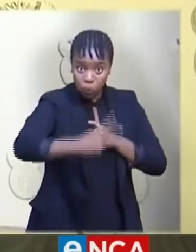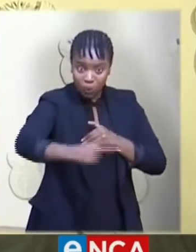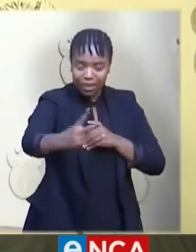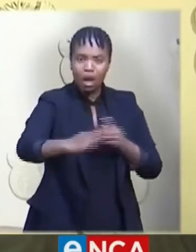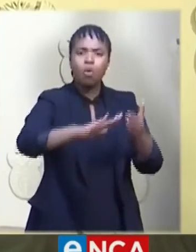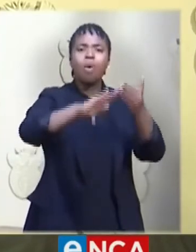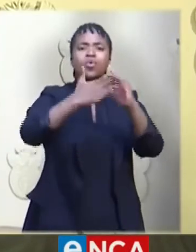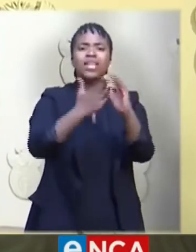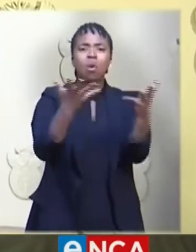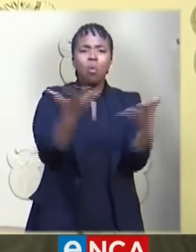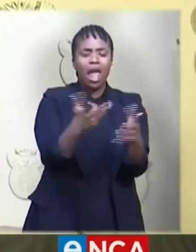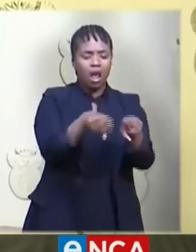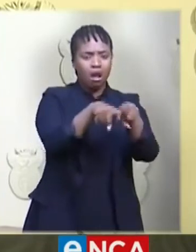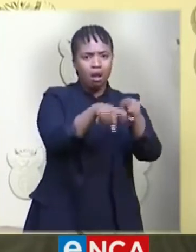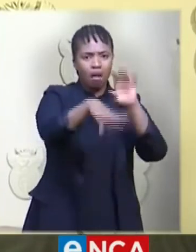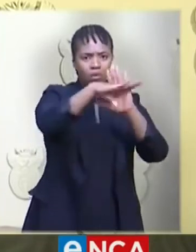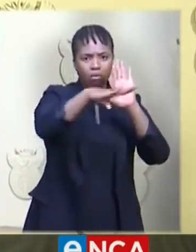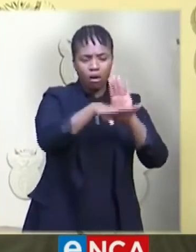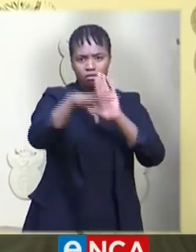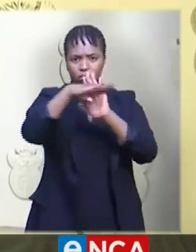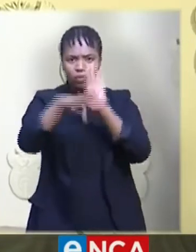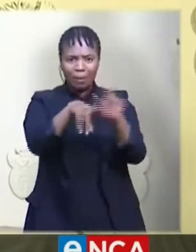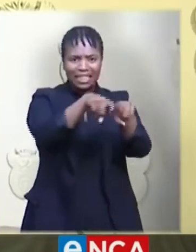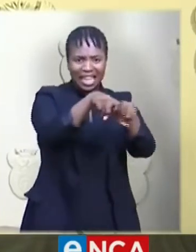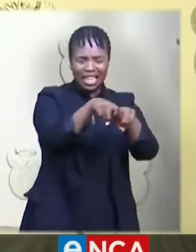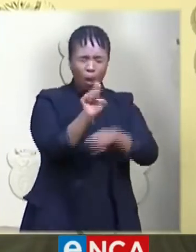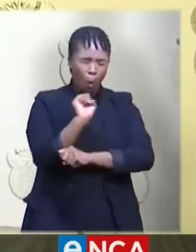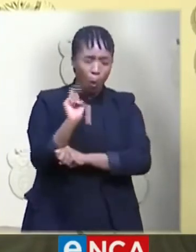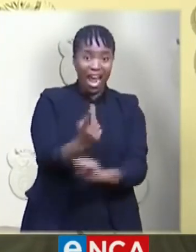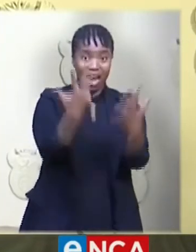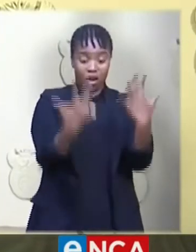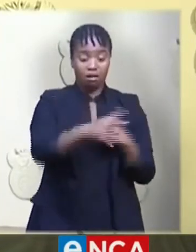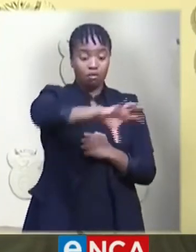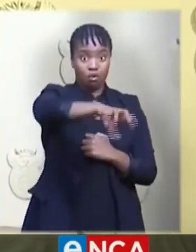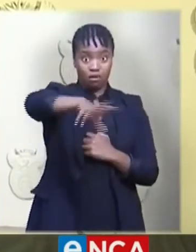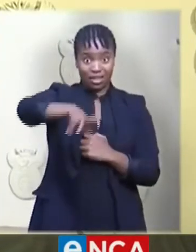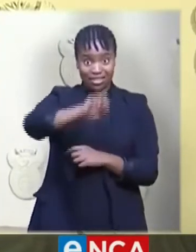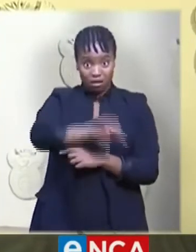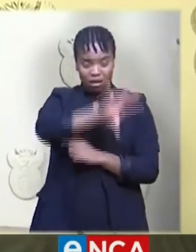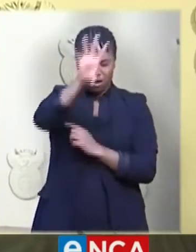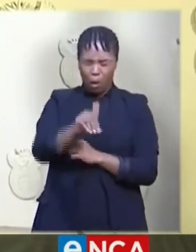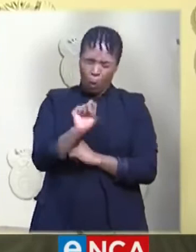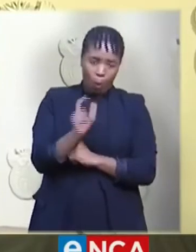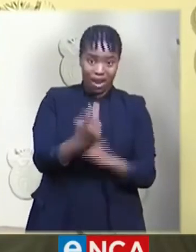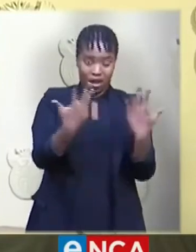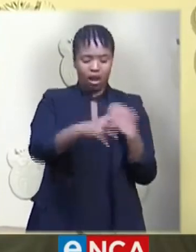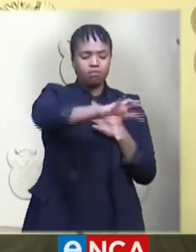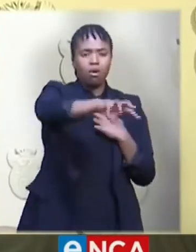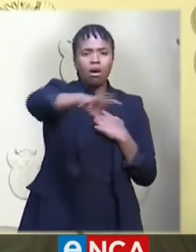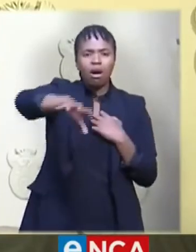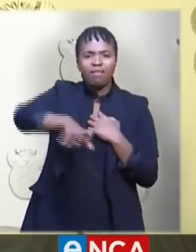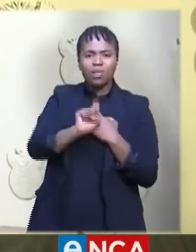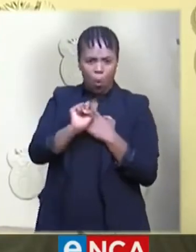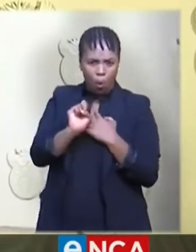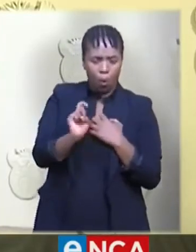screening and testing program across all provinces, focusing in particular on